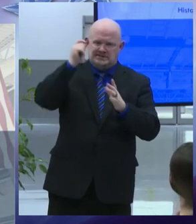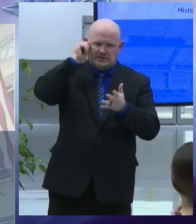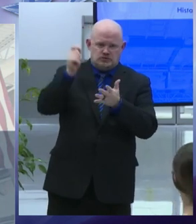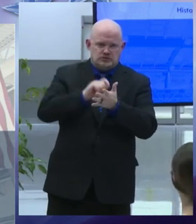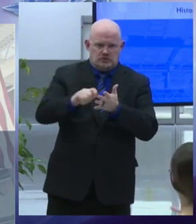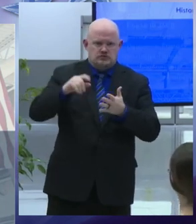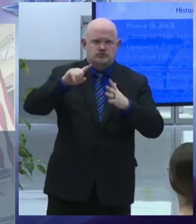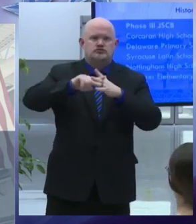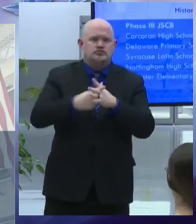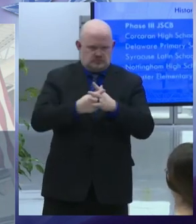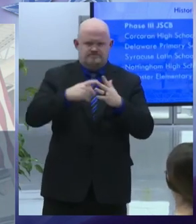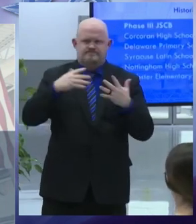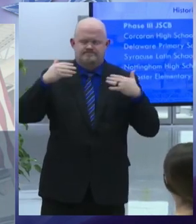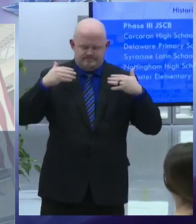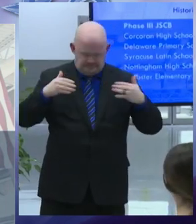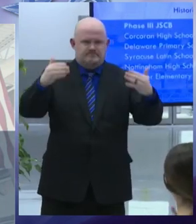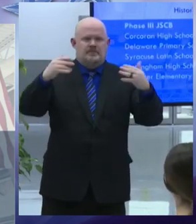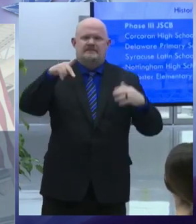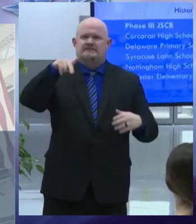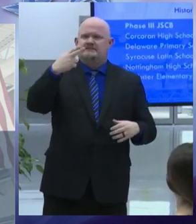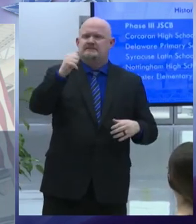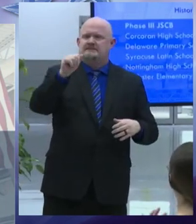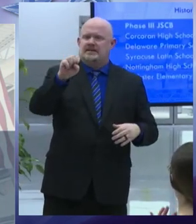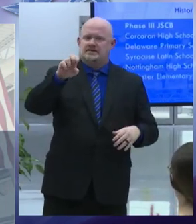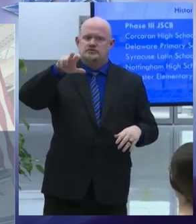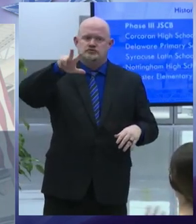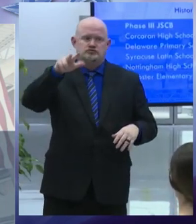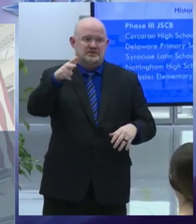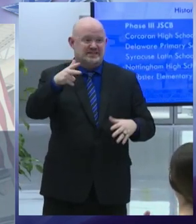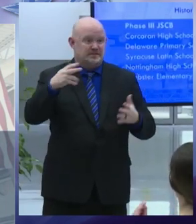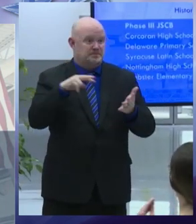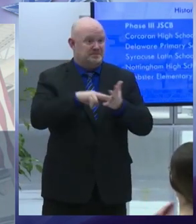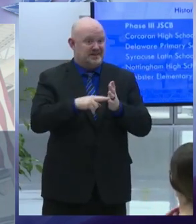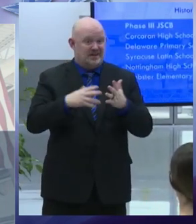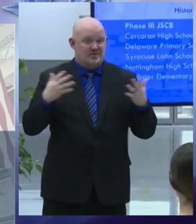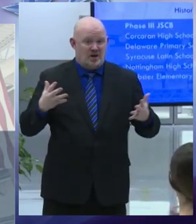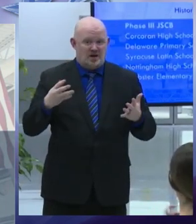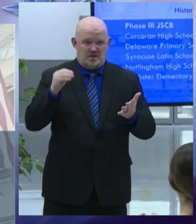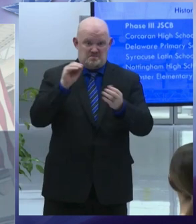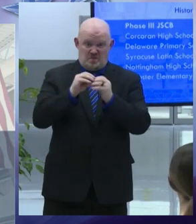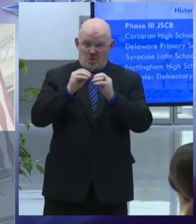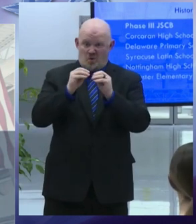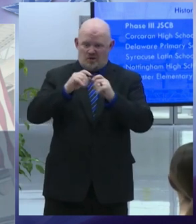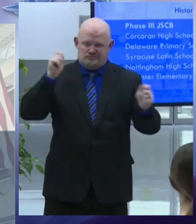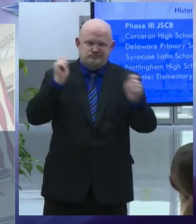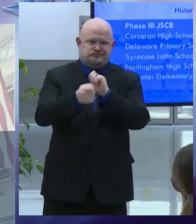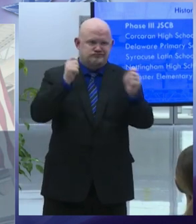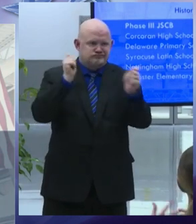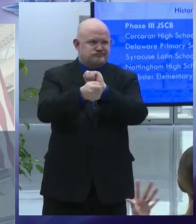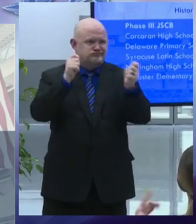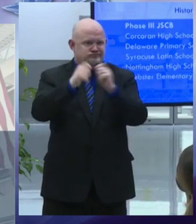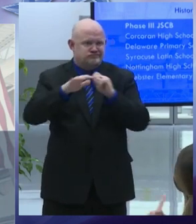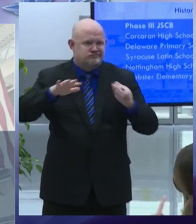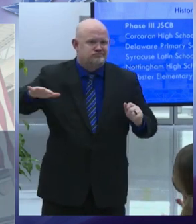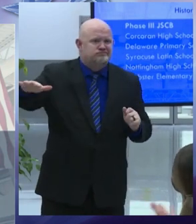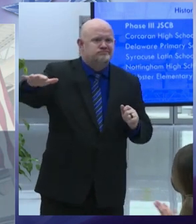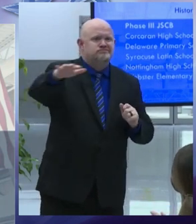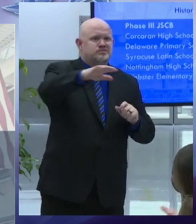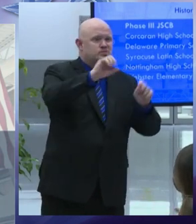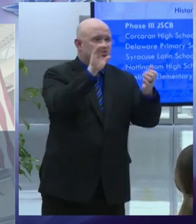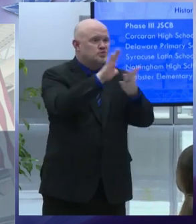forward more transformative projects are coming at stem at blodgett corcoran delaware henniger